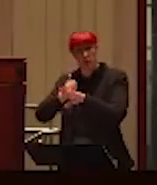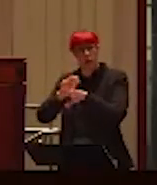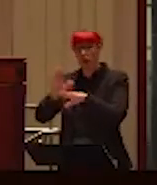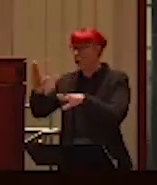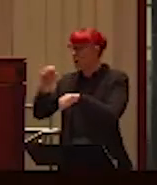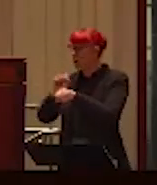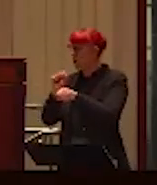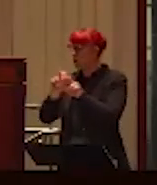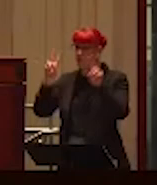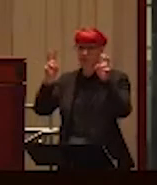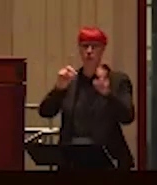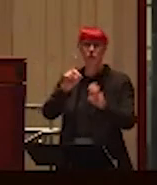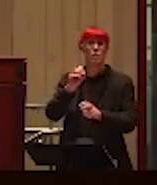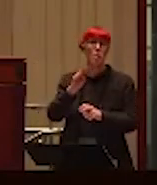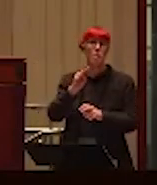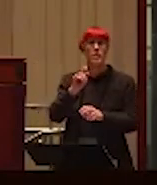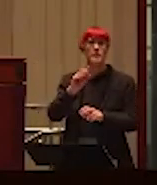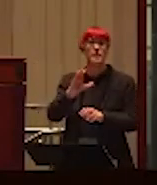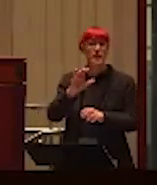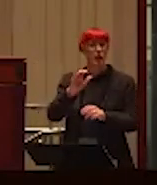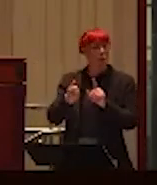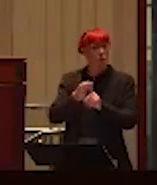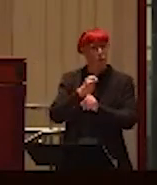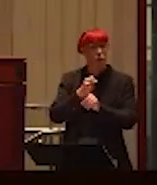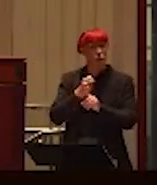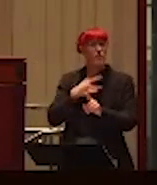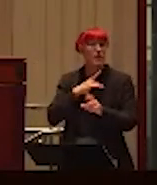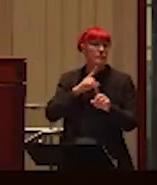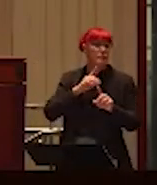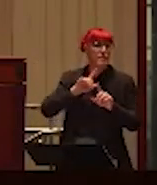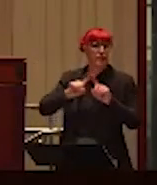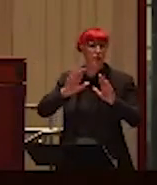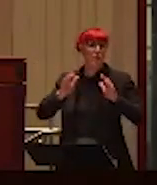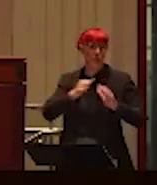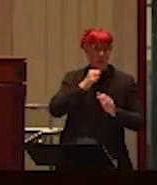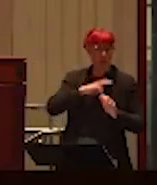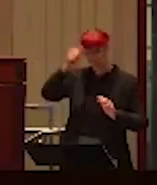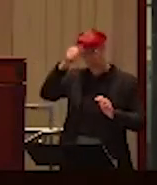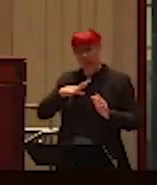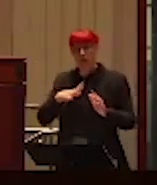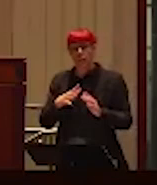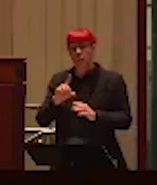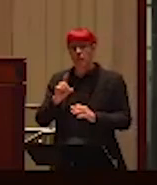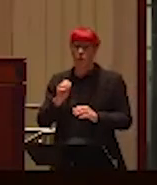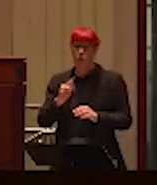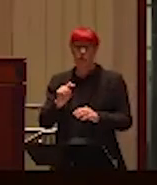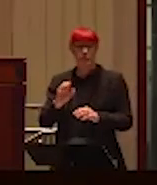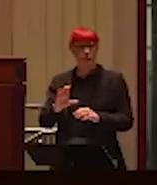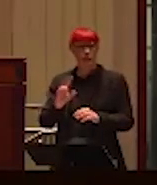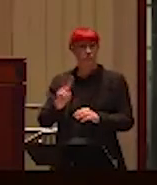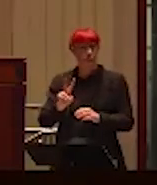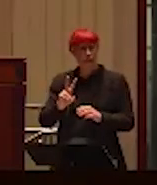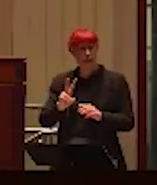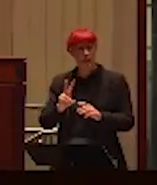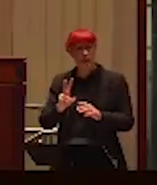Domestic abuse cuts differently for men and women. Another one was domestic violence striking same-sex Canadian partners.